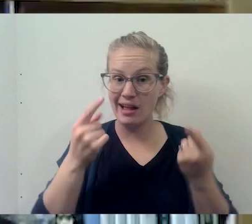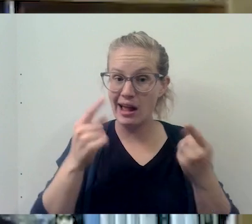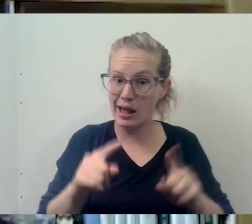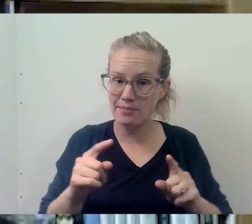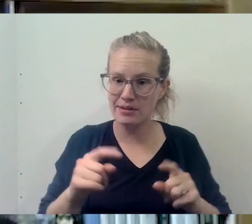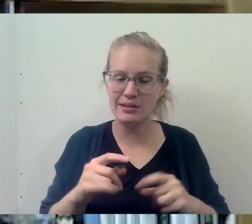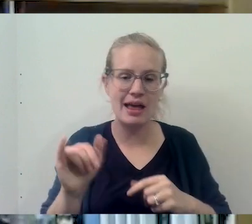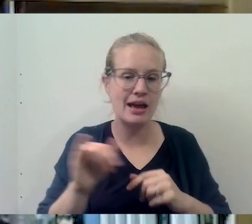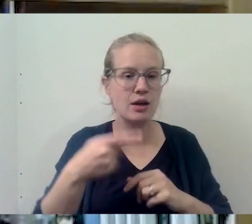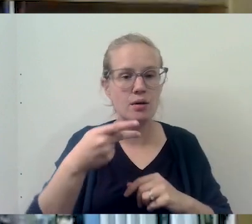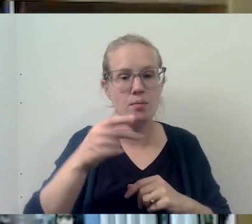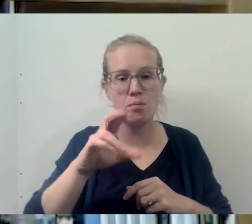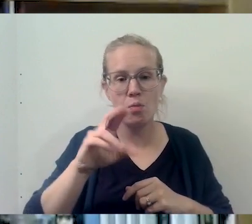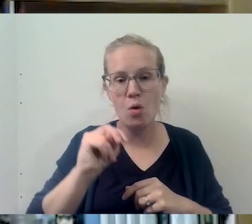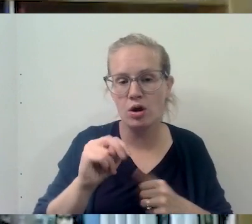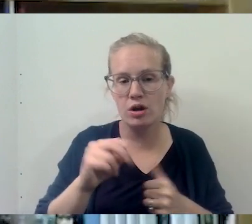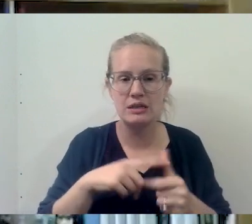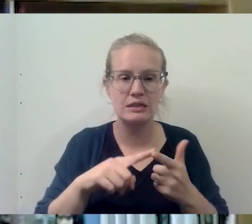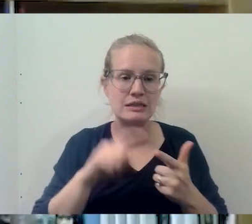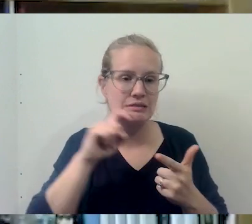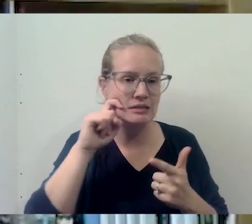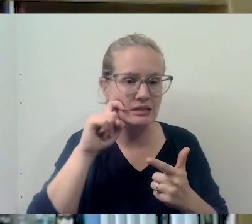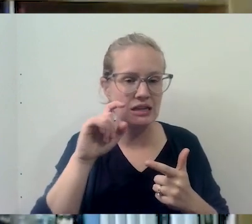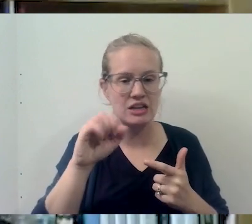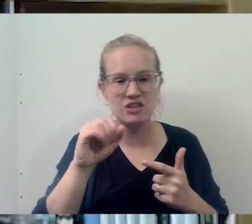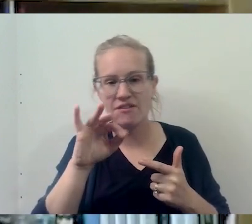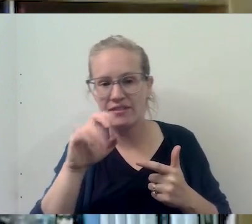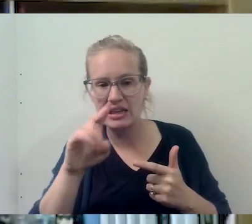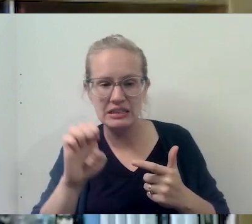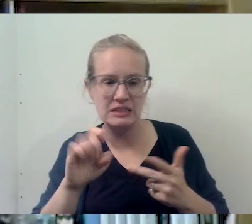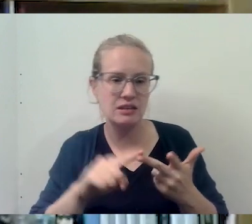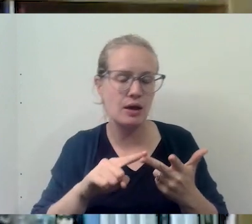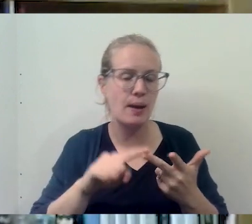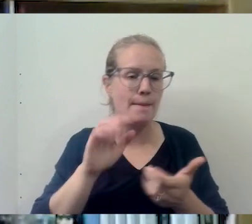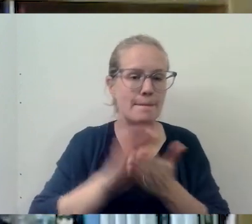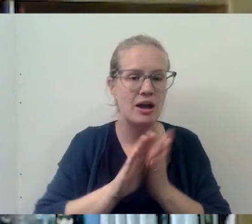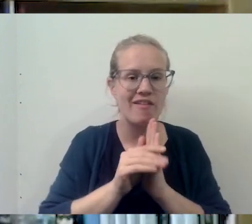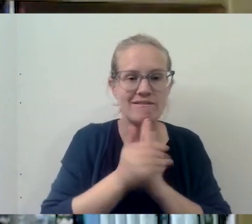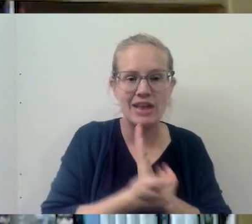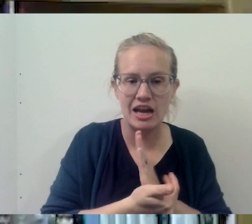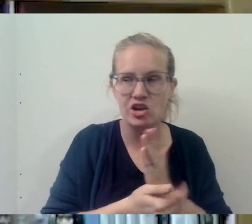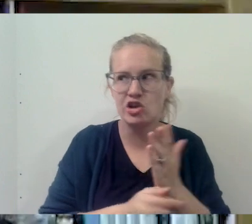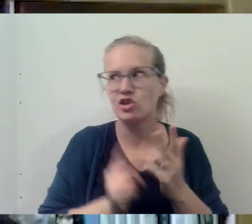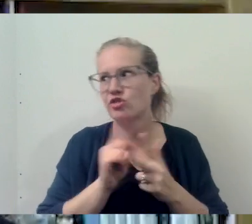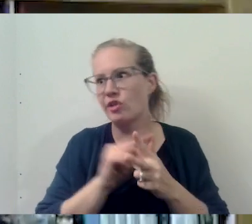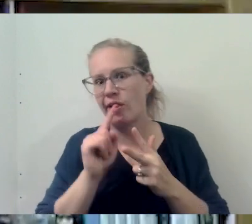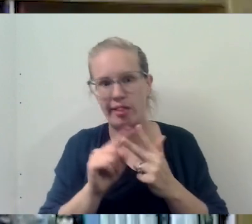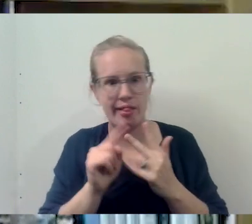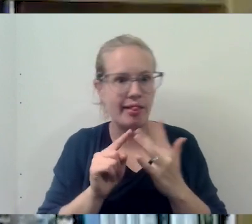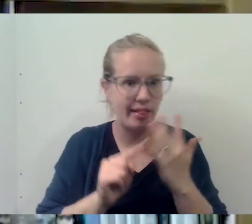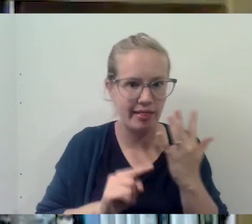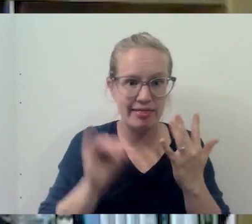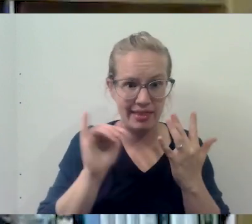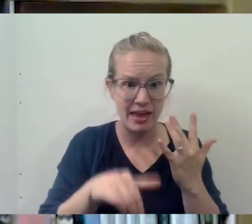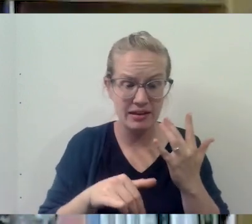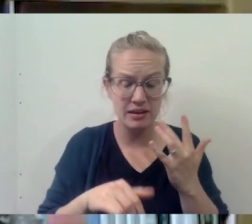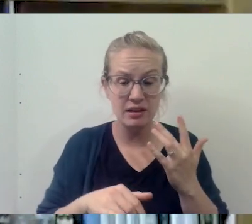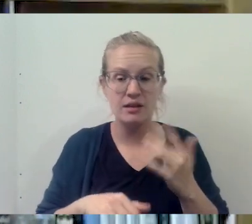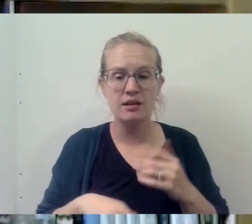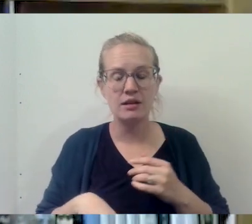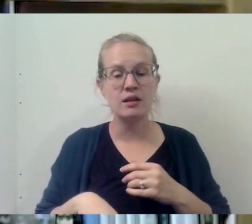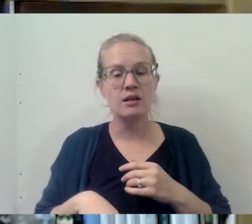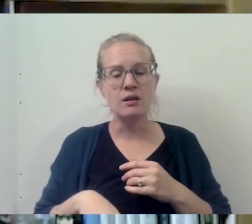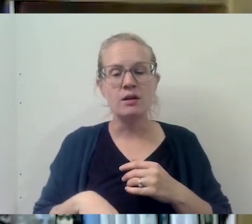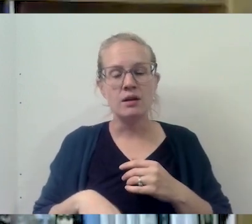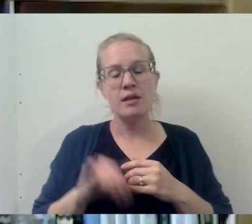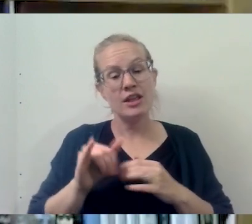problems like pornography, sex offending, marital affairs, and so forth. And I think that can be a, a